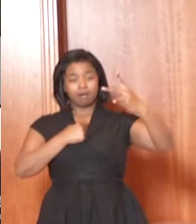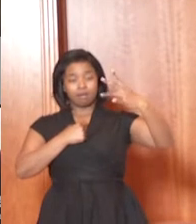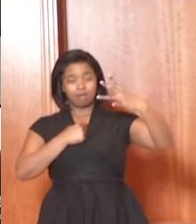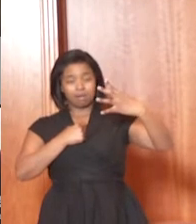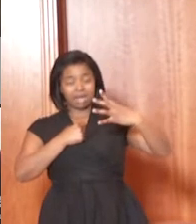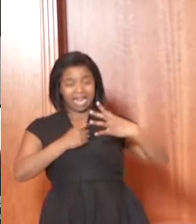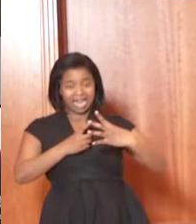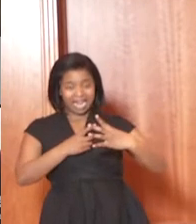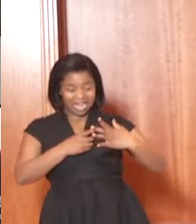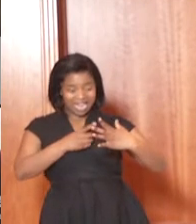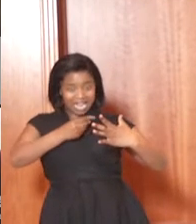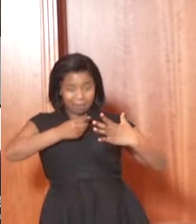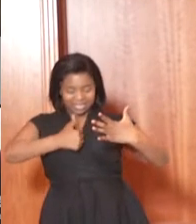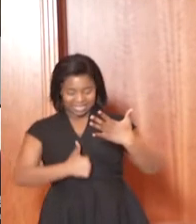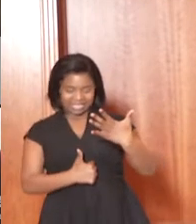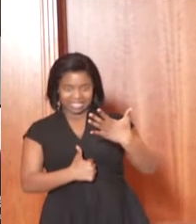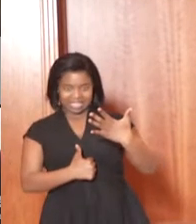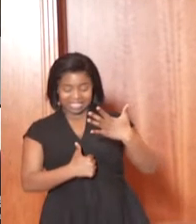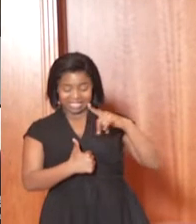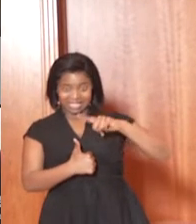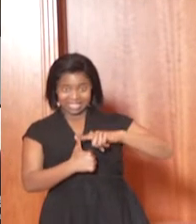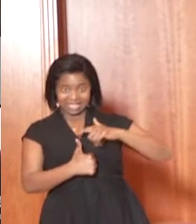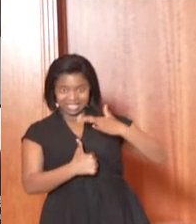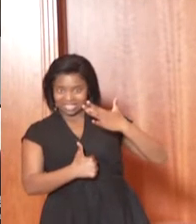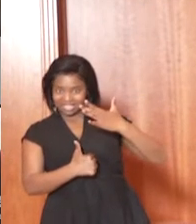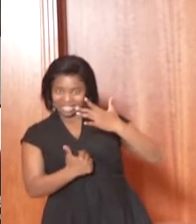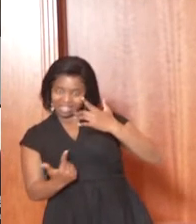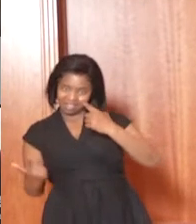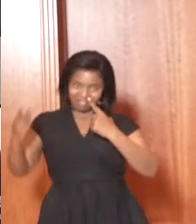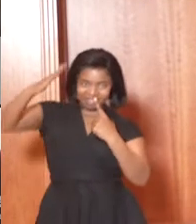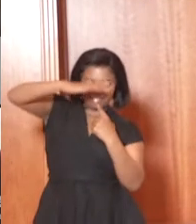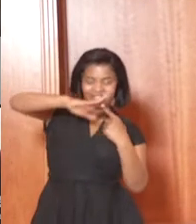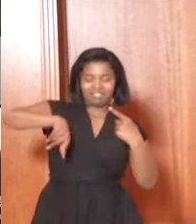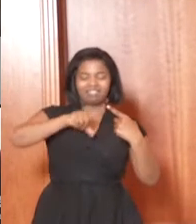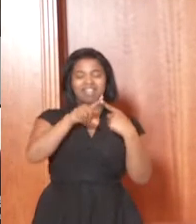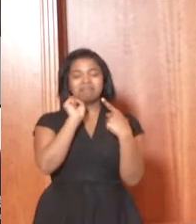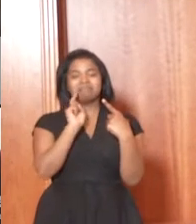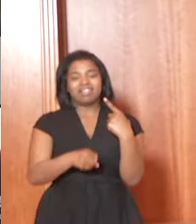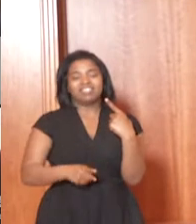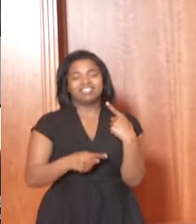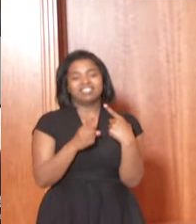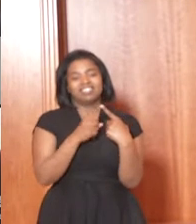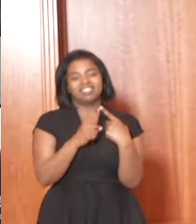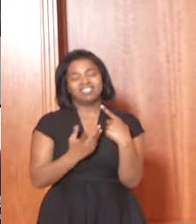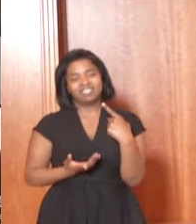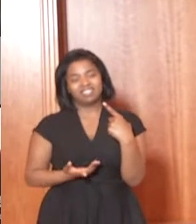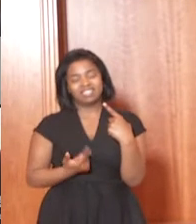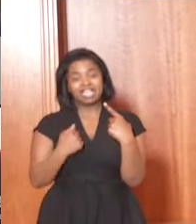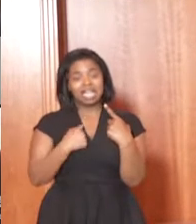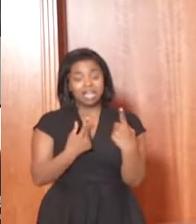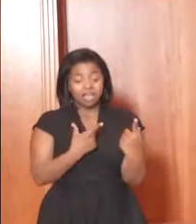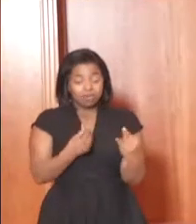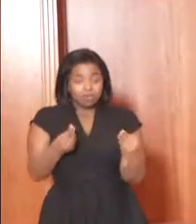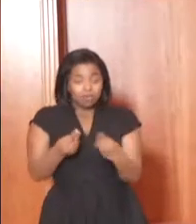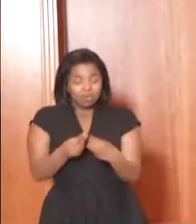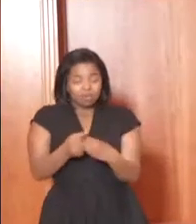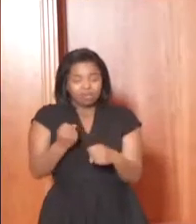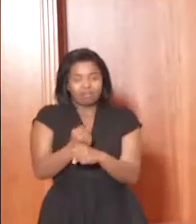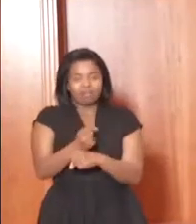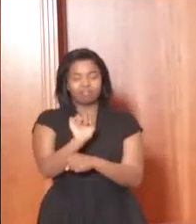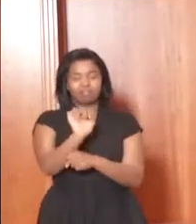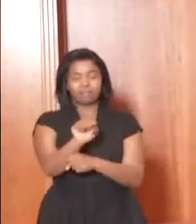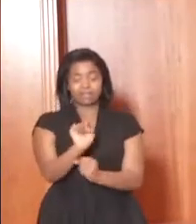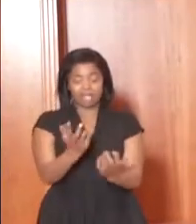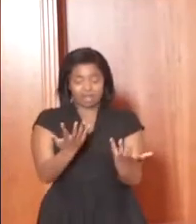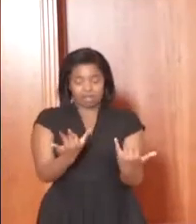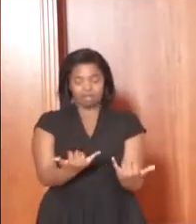that and I said it should be number one capacity of the state in as far as getting things done. As